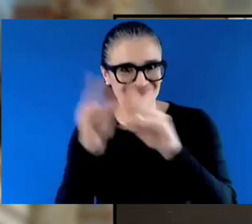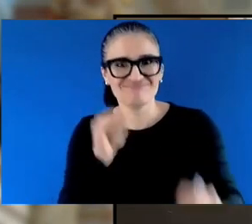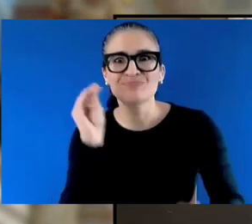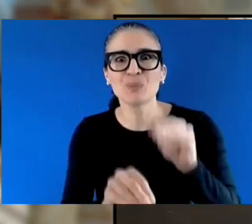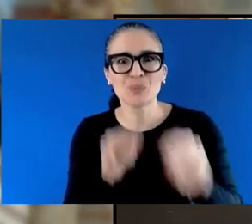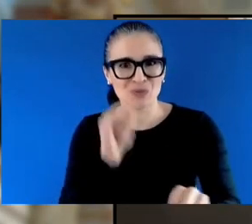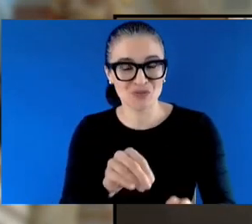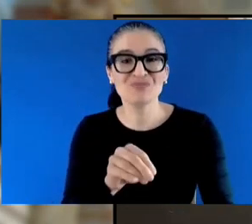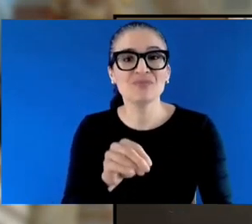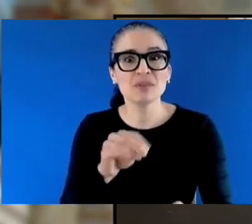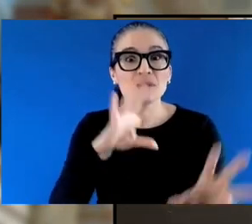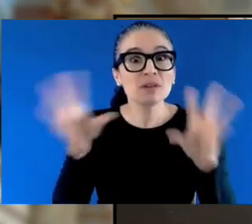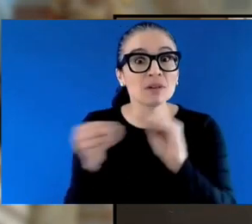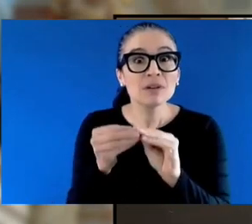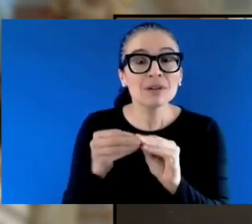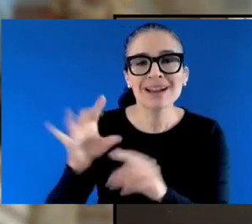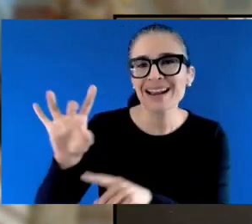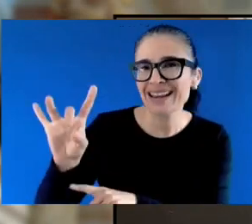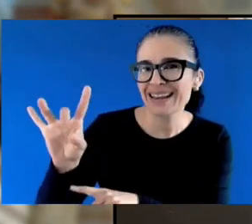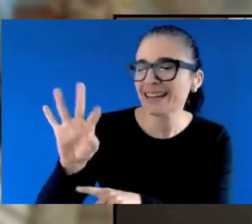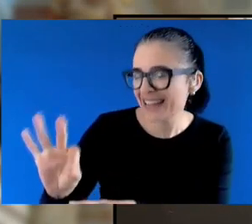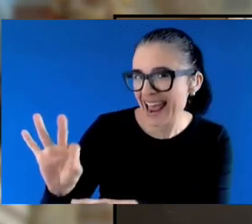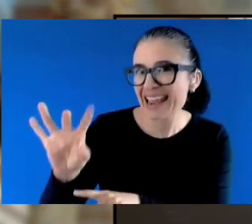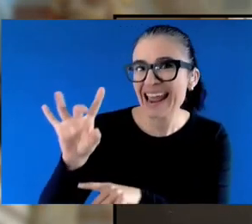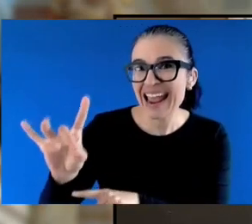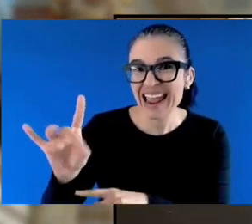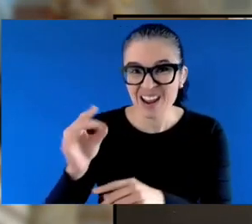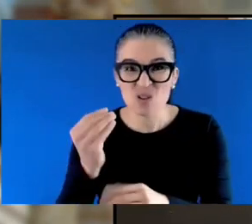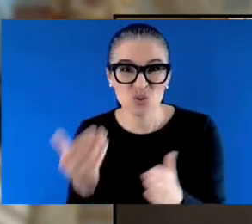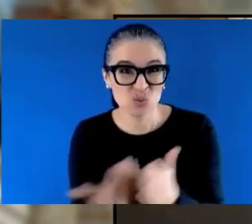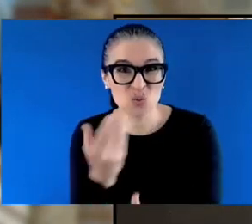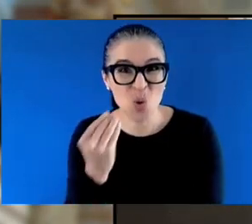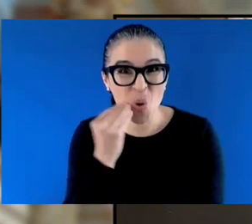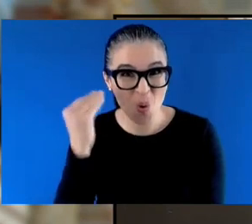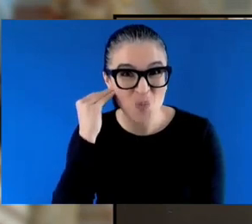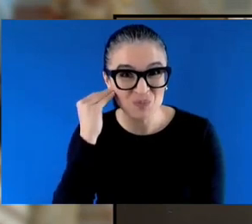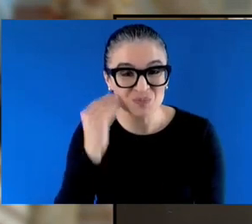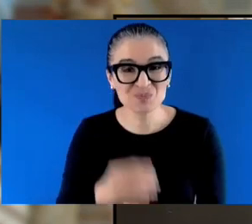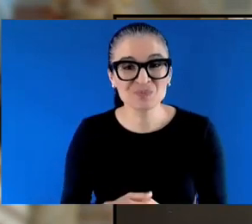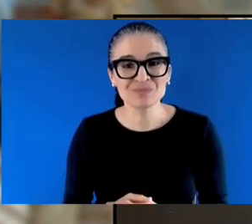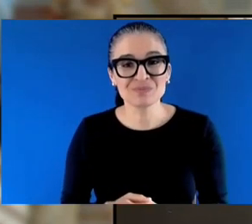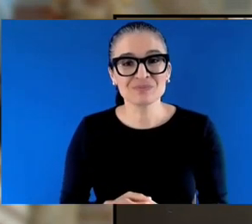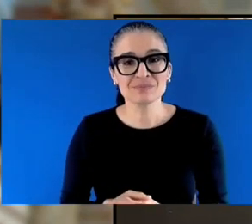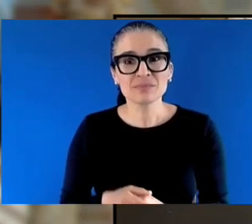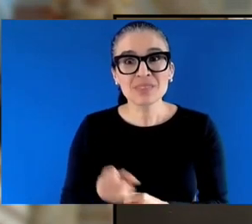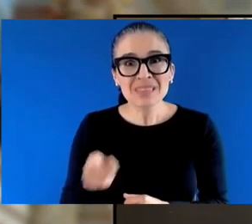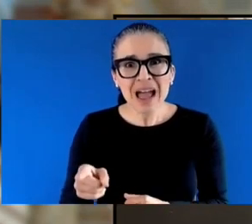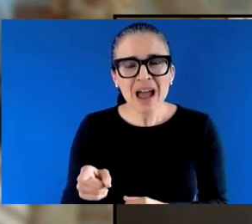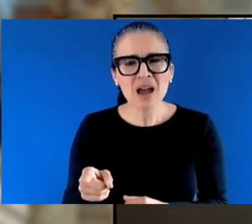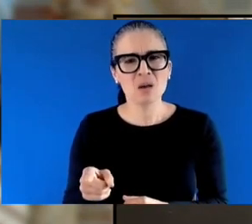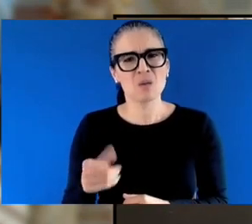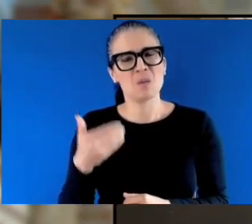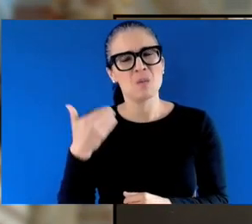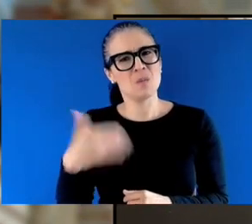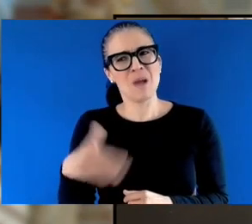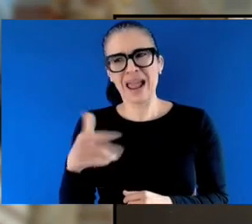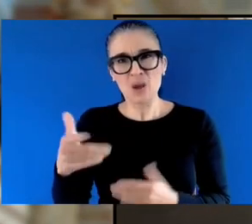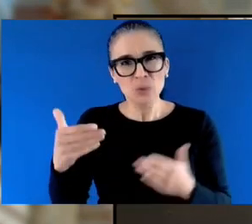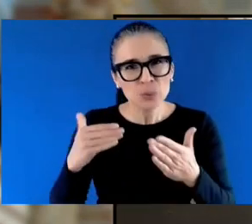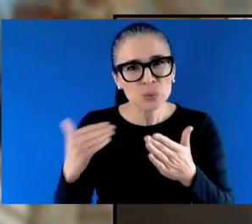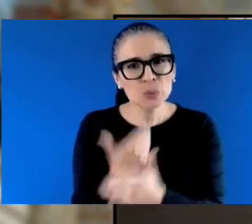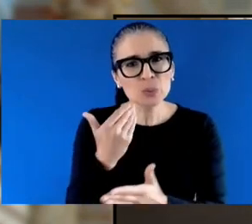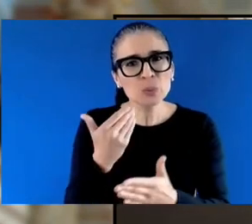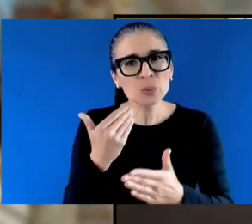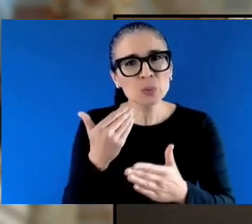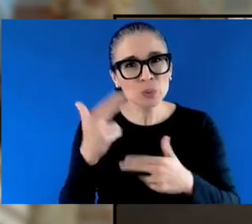Place. This project is a much-welcomed addition to the Township of Langley, ensuring people with low and moderate incomes